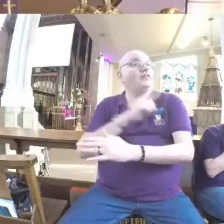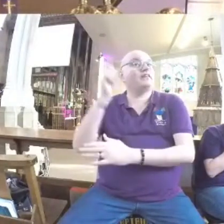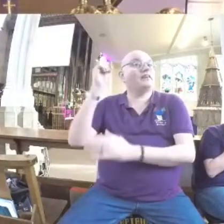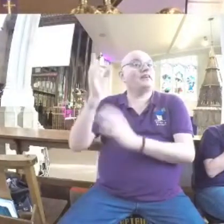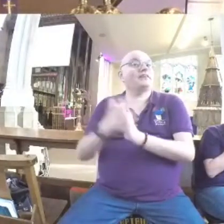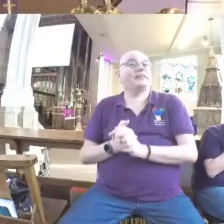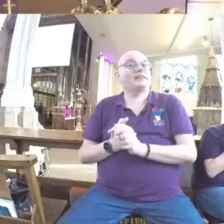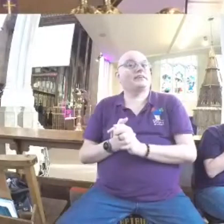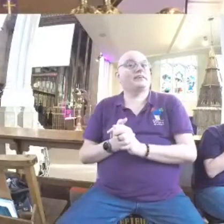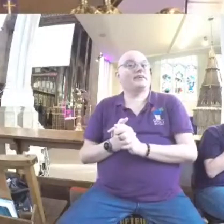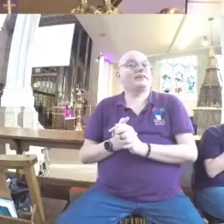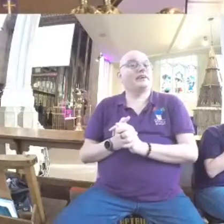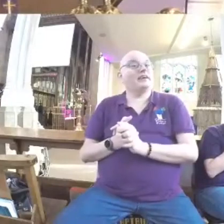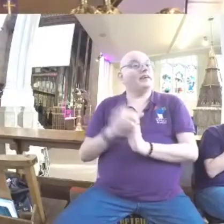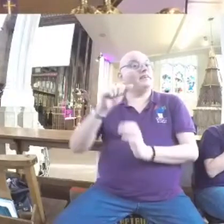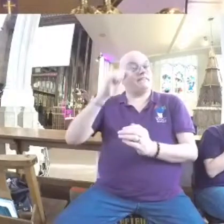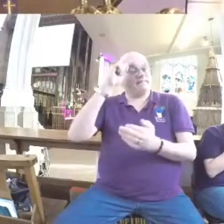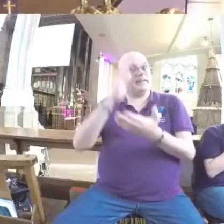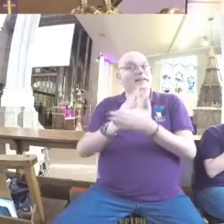It will deepen your faith.